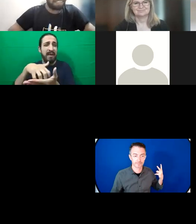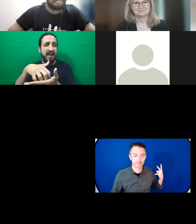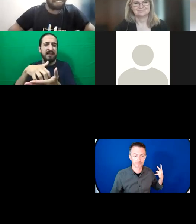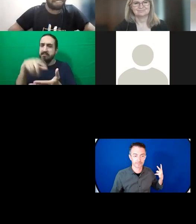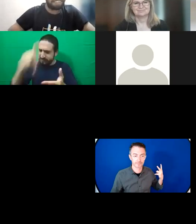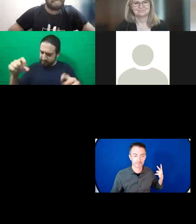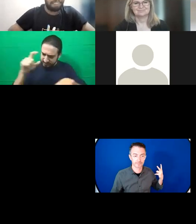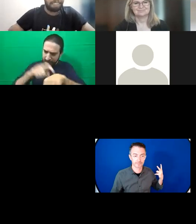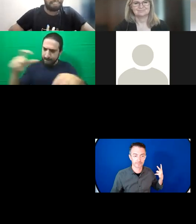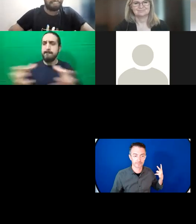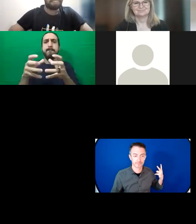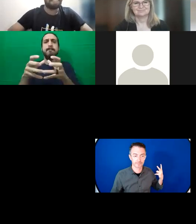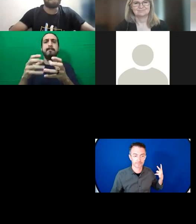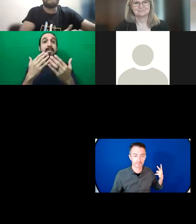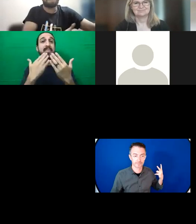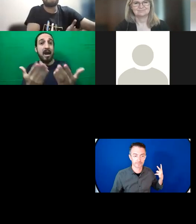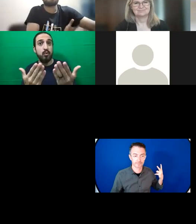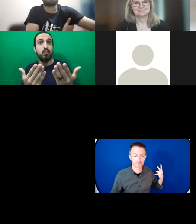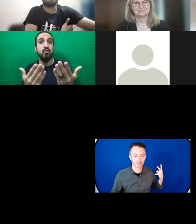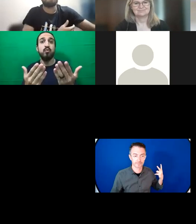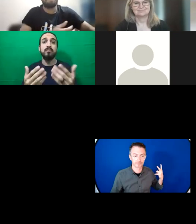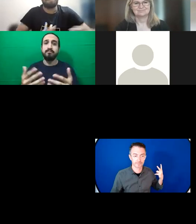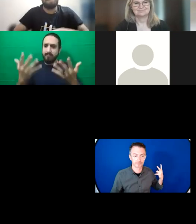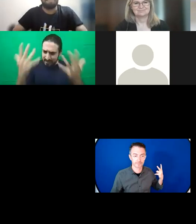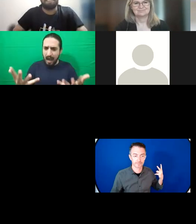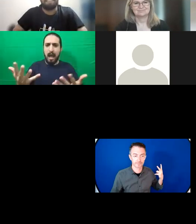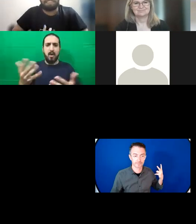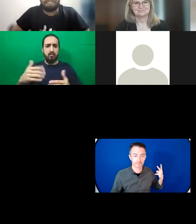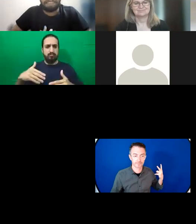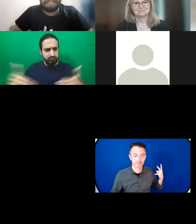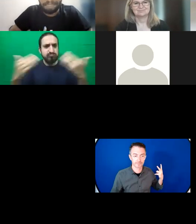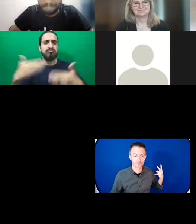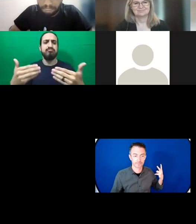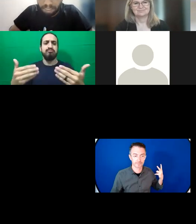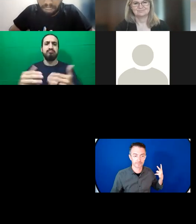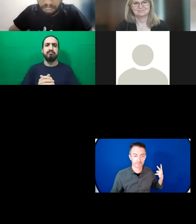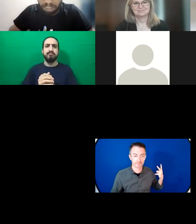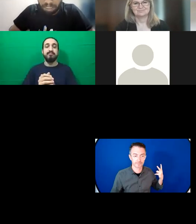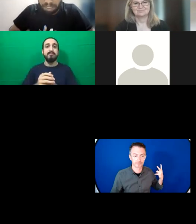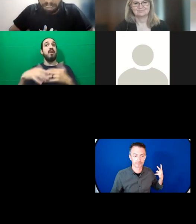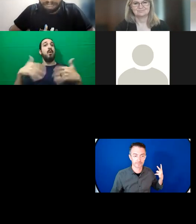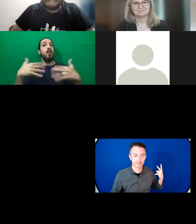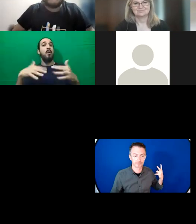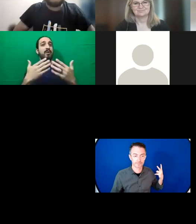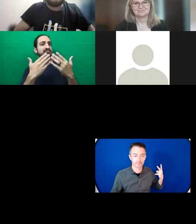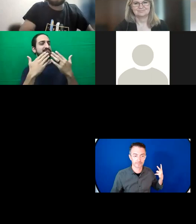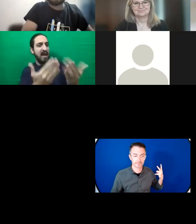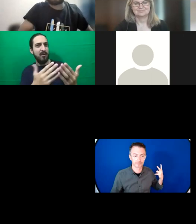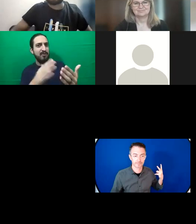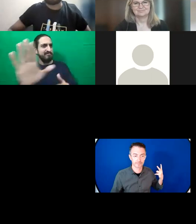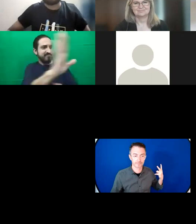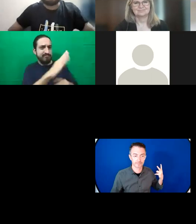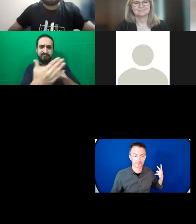thank you very powerful call a call for urgency a call for